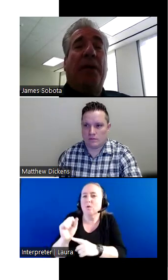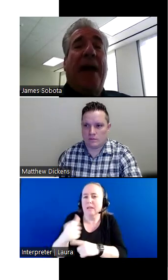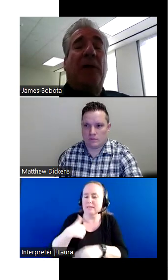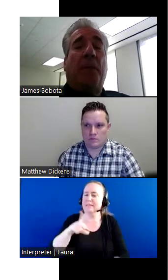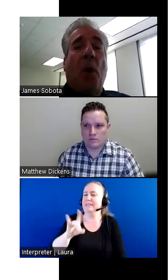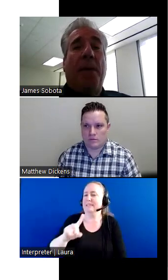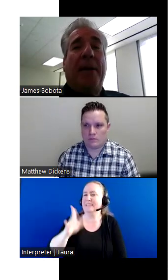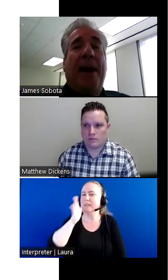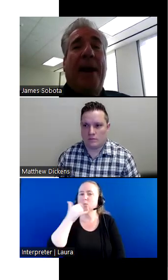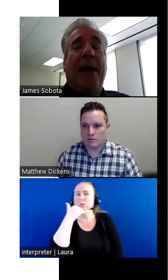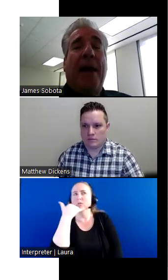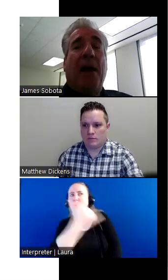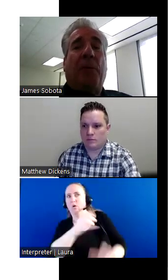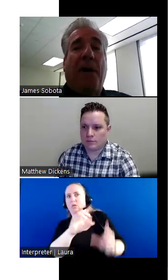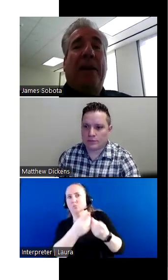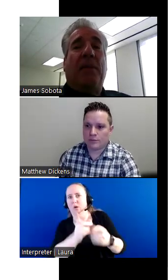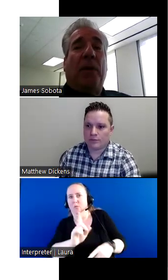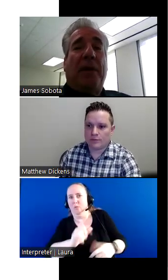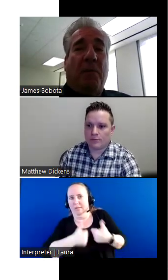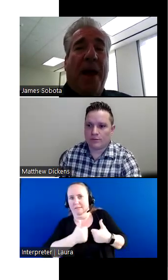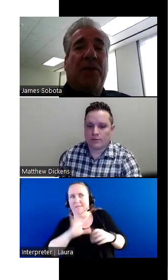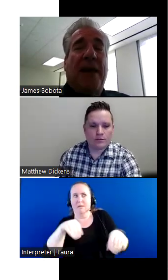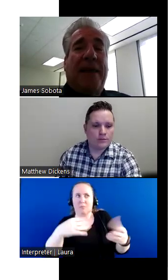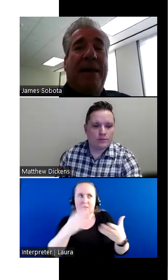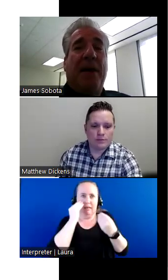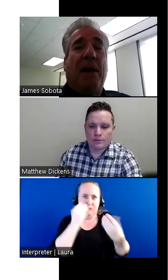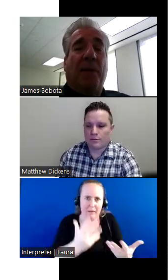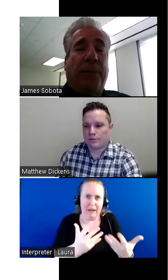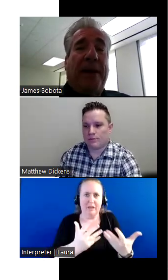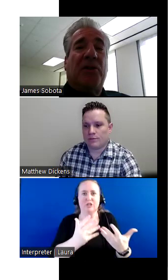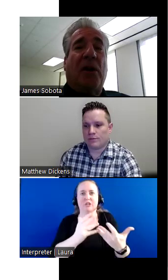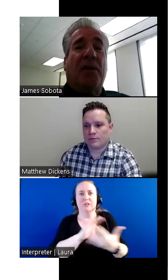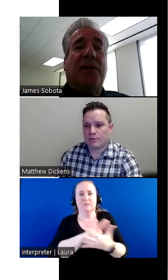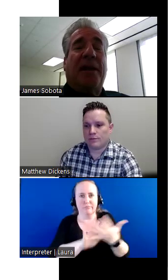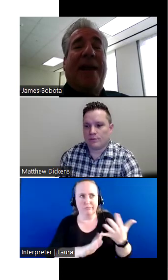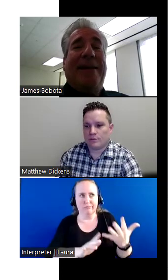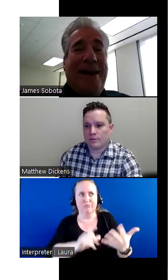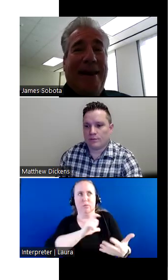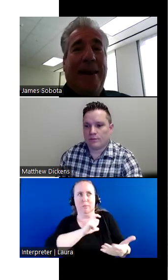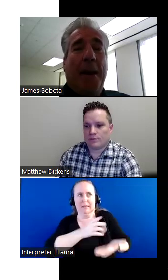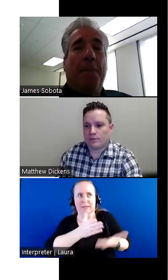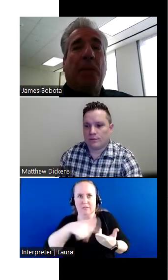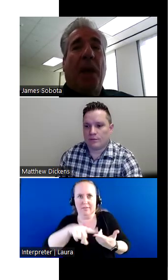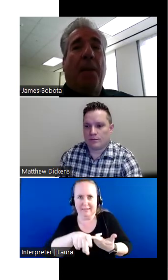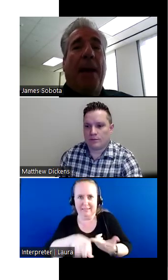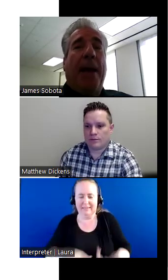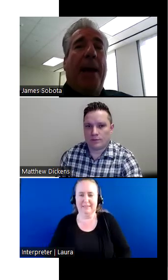ended up calling that department and I provided them with the information they gave me of the police service that they needed.